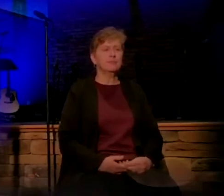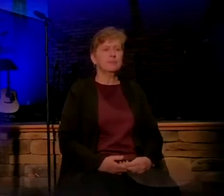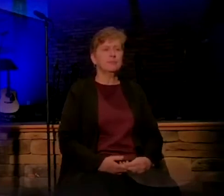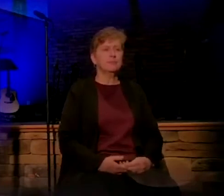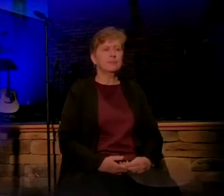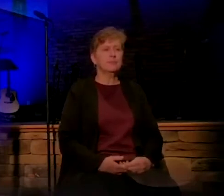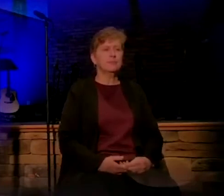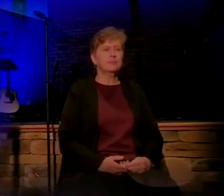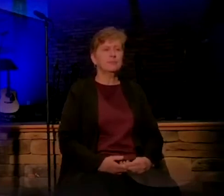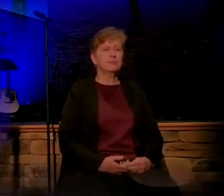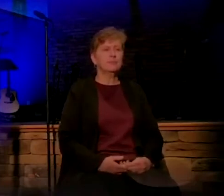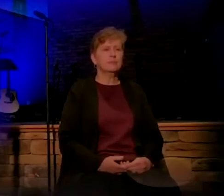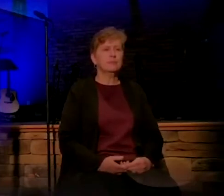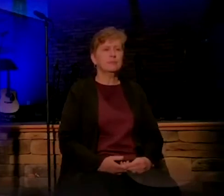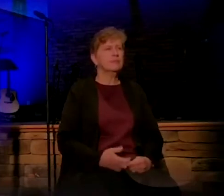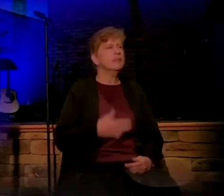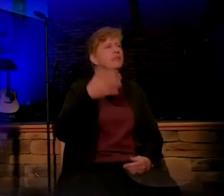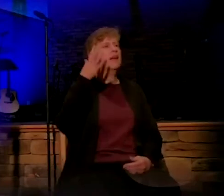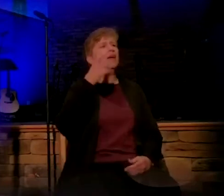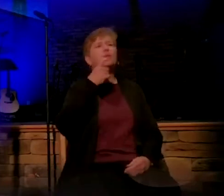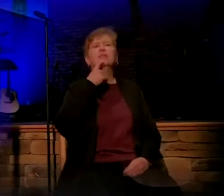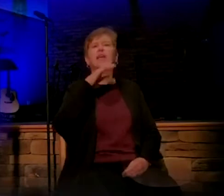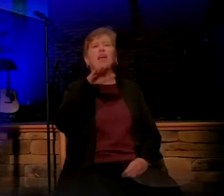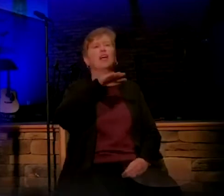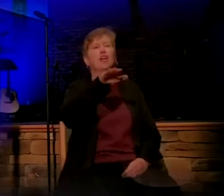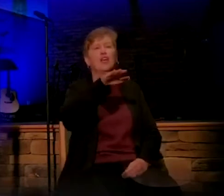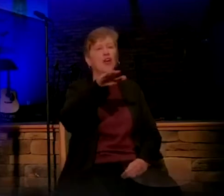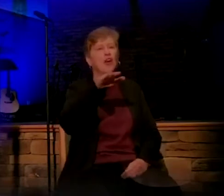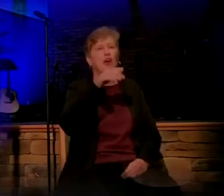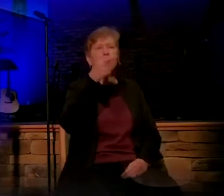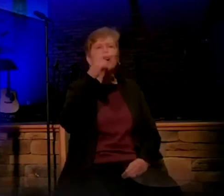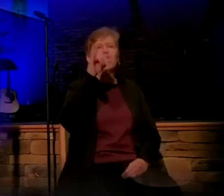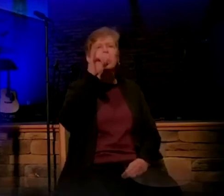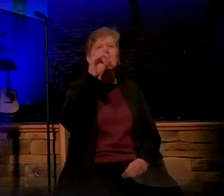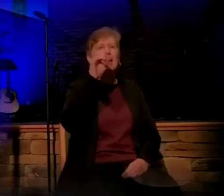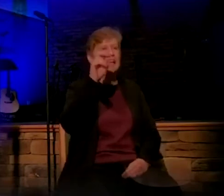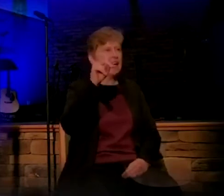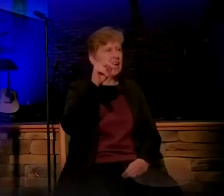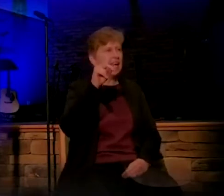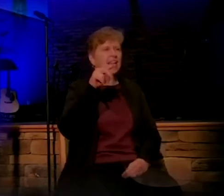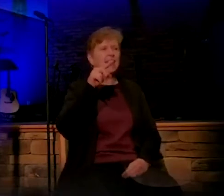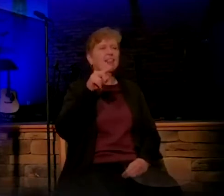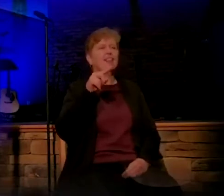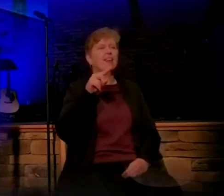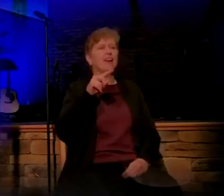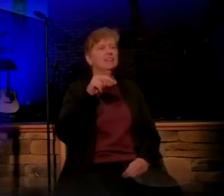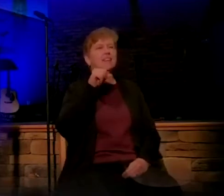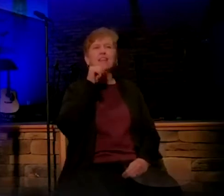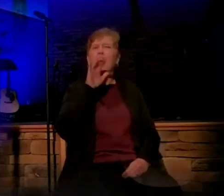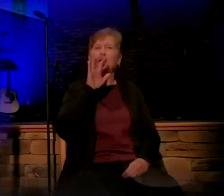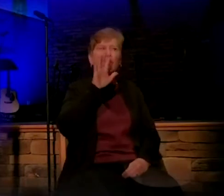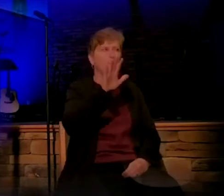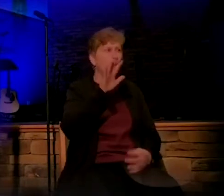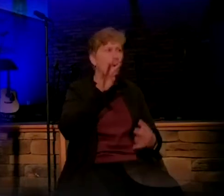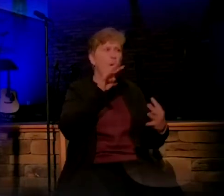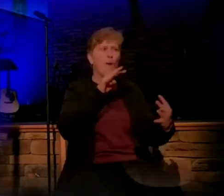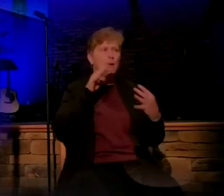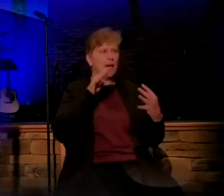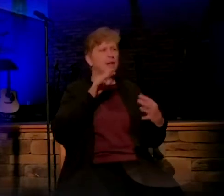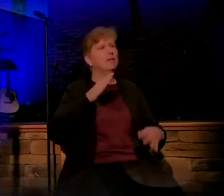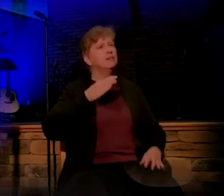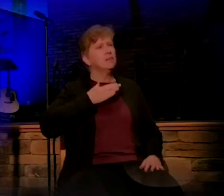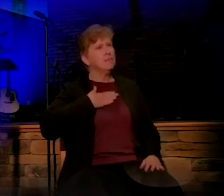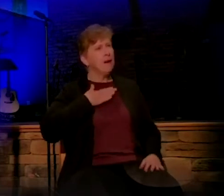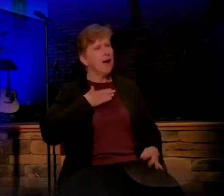me. God was just saying, no, no, Gideon, this battle, it's not going to be your battle. It's going to be my